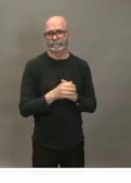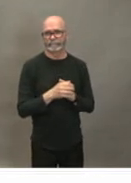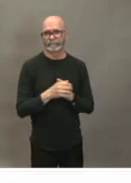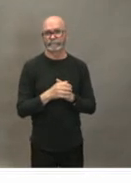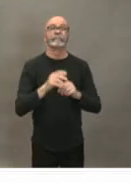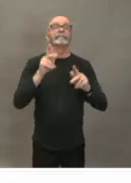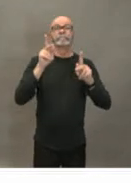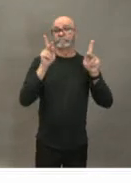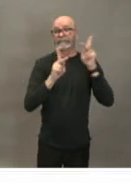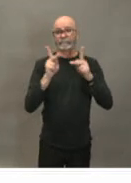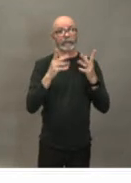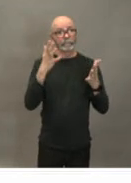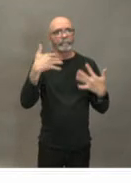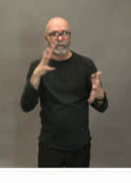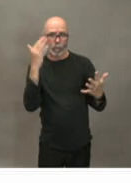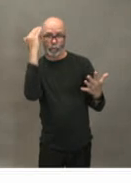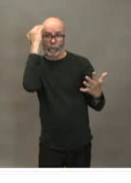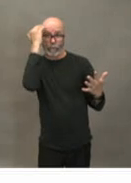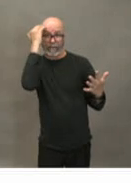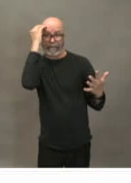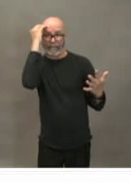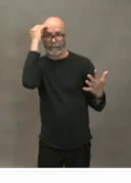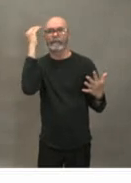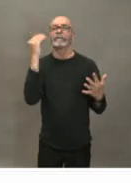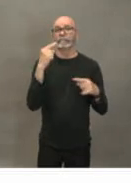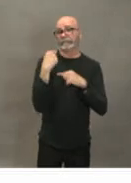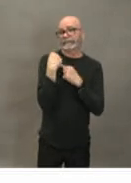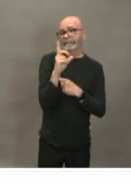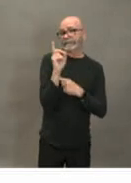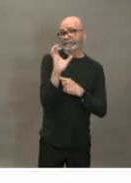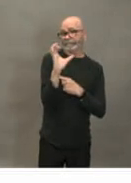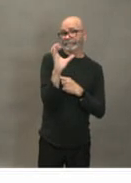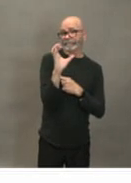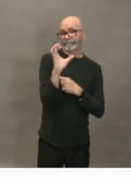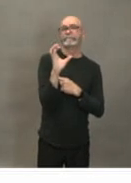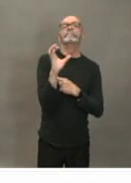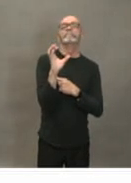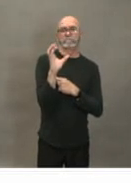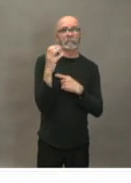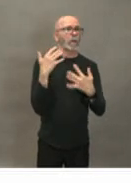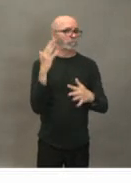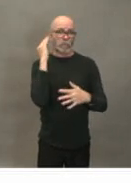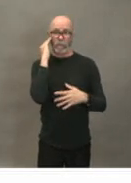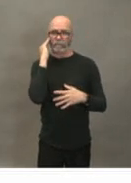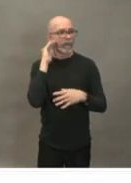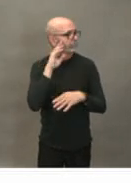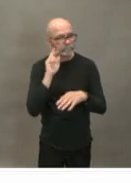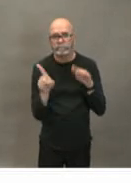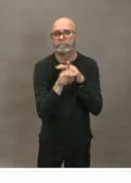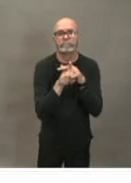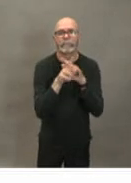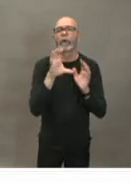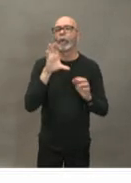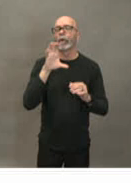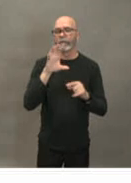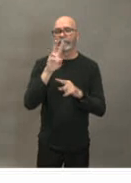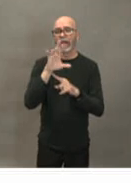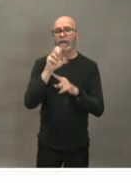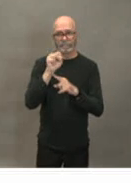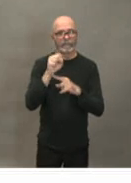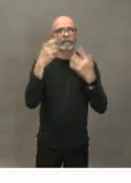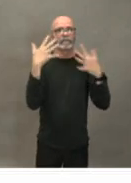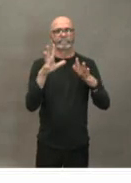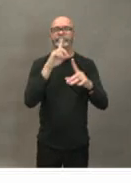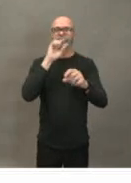December a novel coronavirus was identified we there coronaviruses aren't new but this is a new strain of